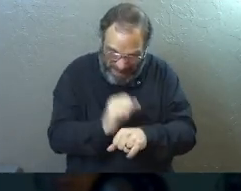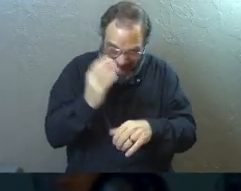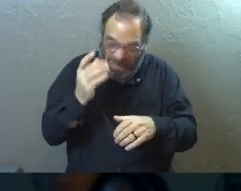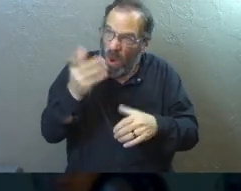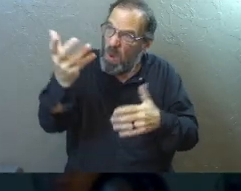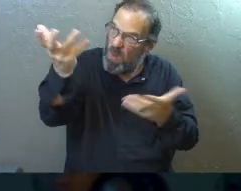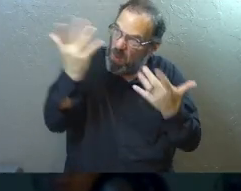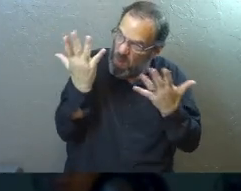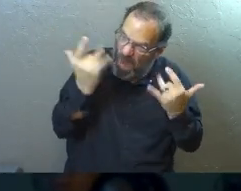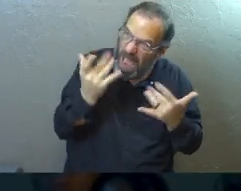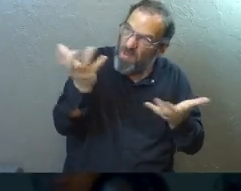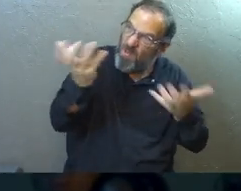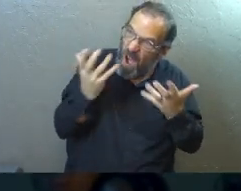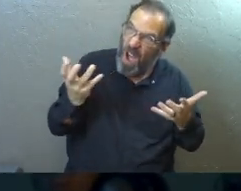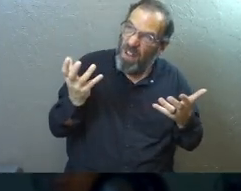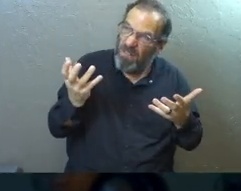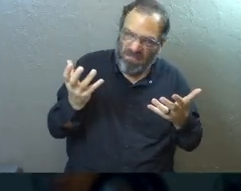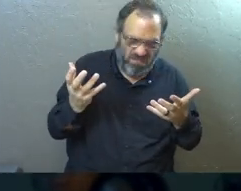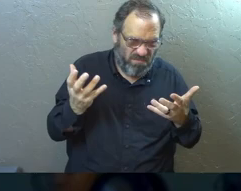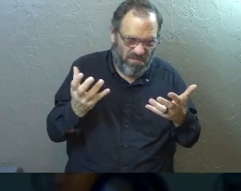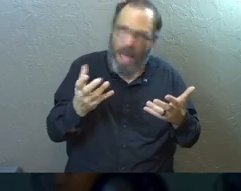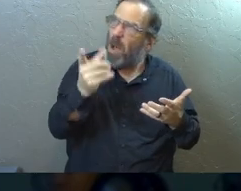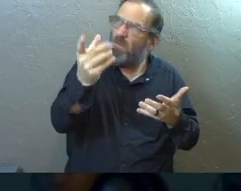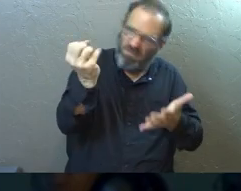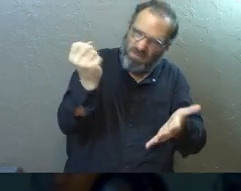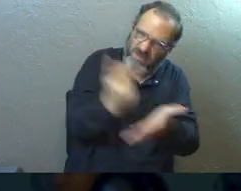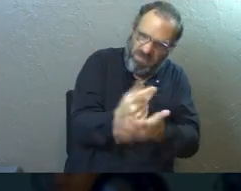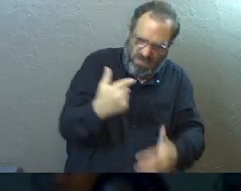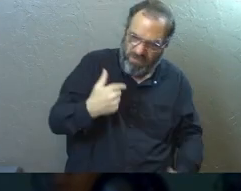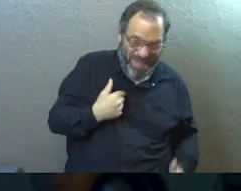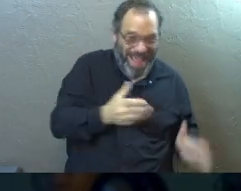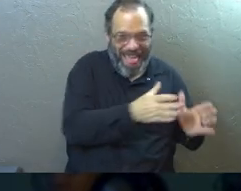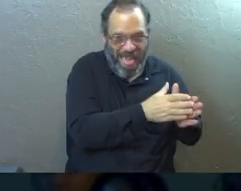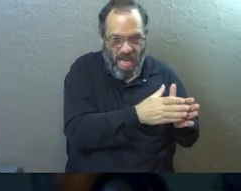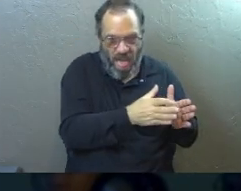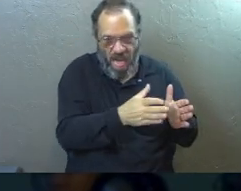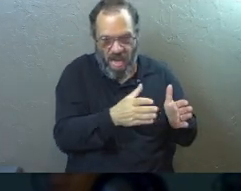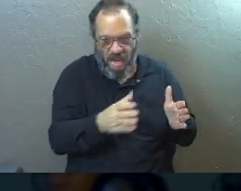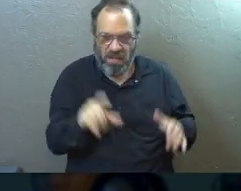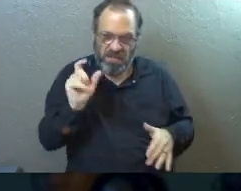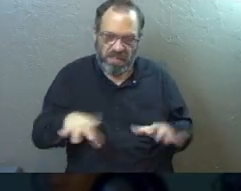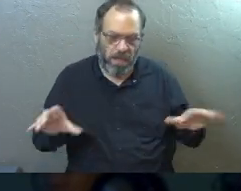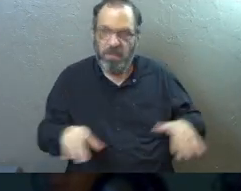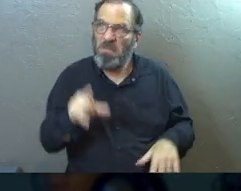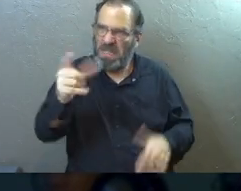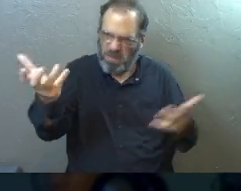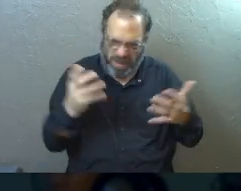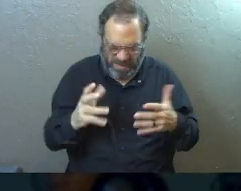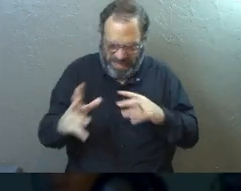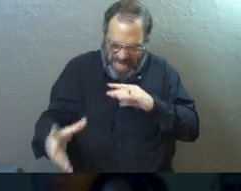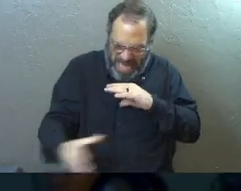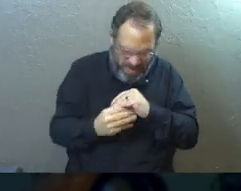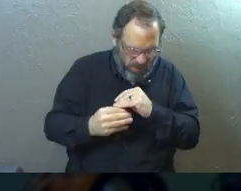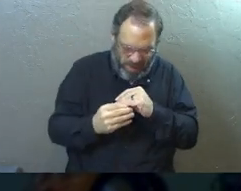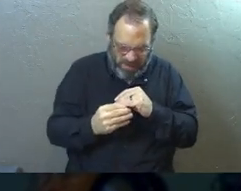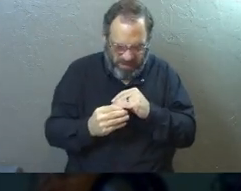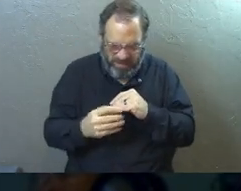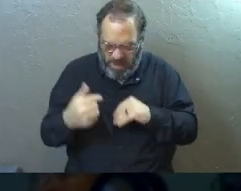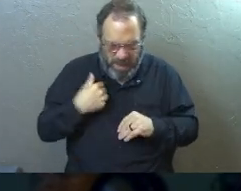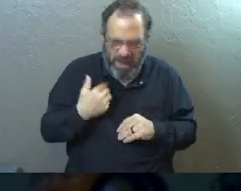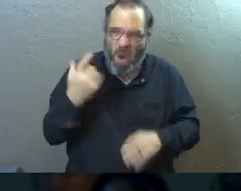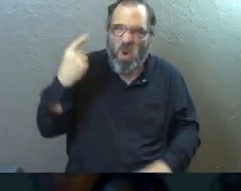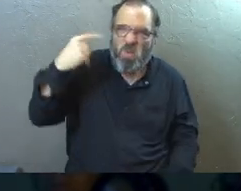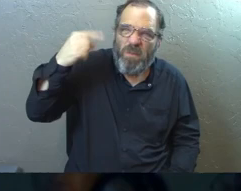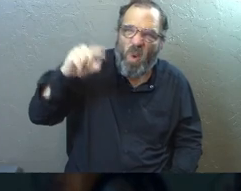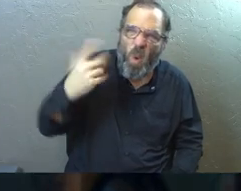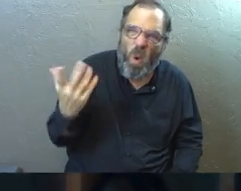Why does God want us to do that? Why isn't he okay with us just doing the things we need to do, but he wants this extra for us?